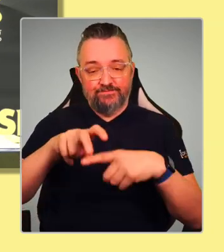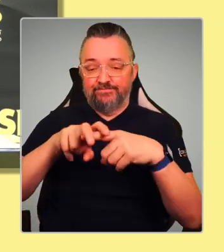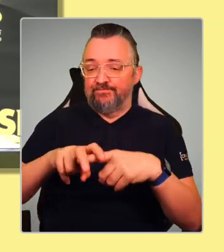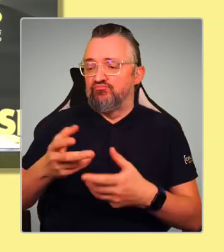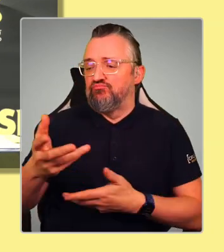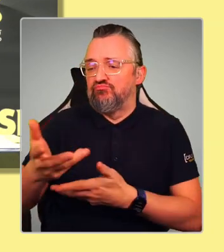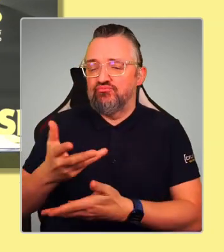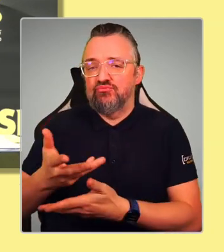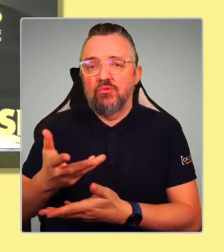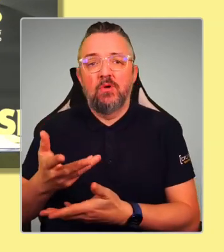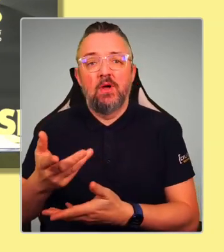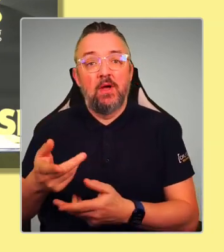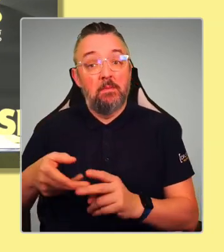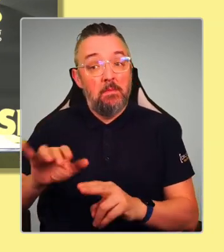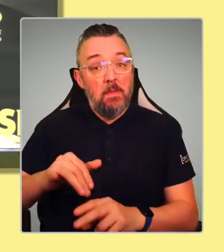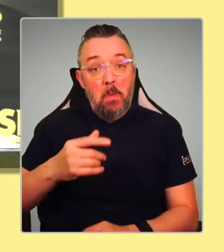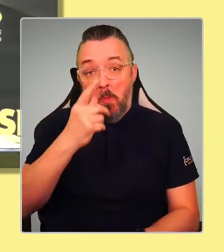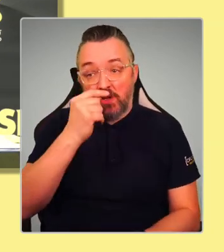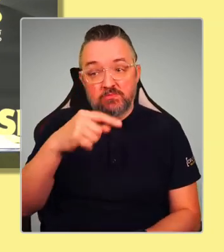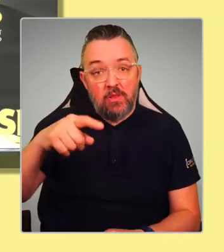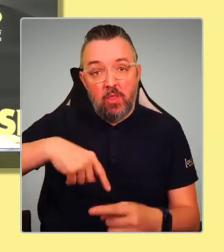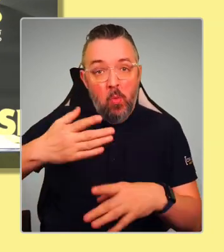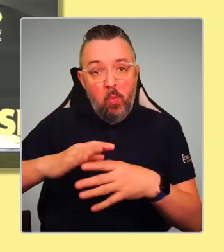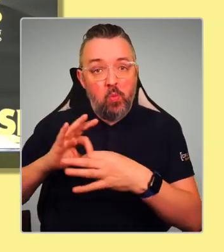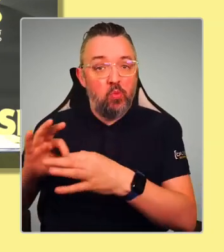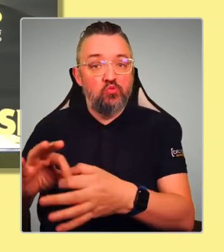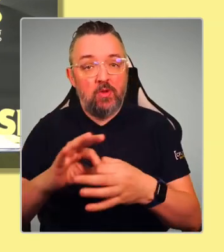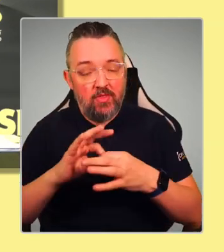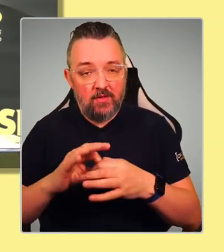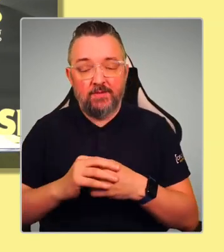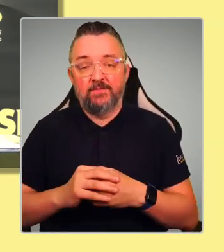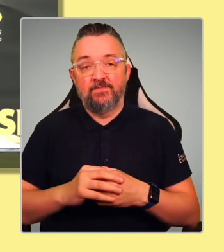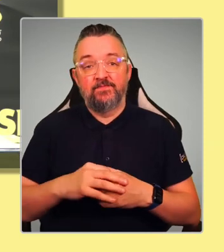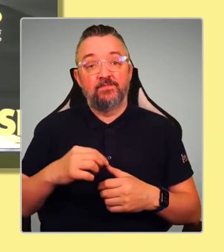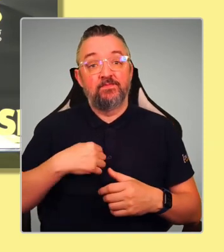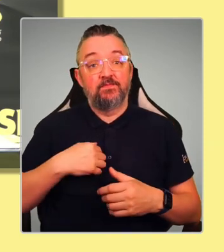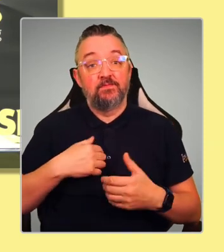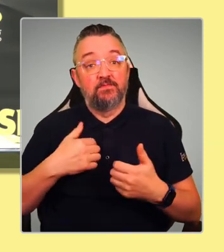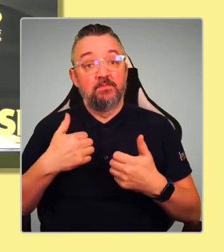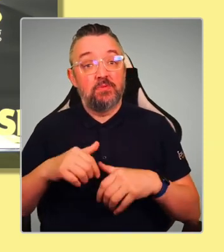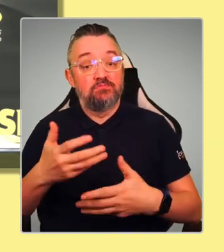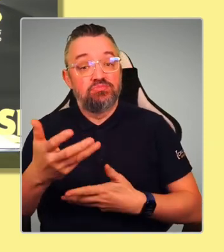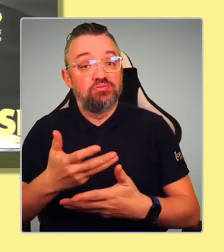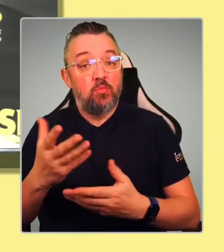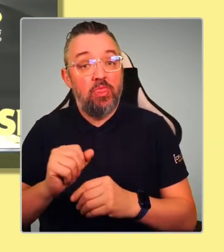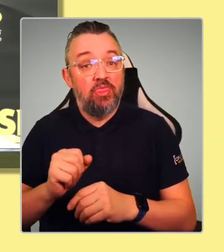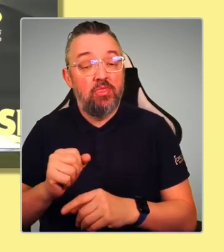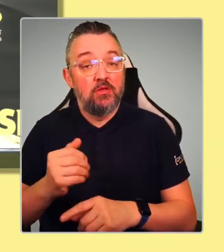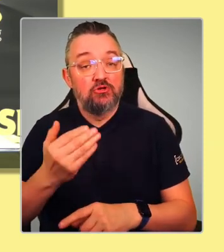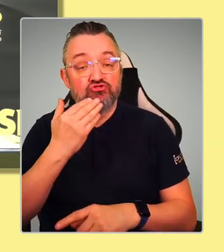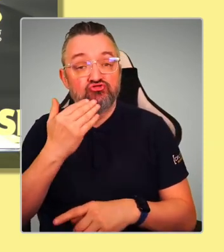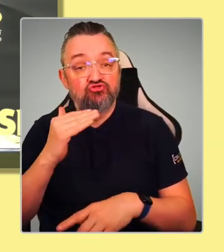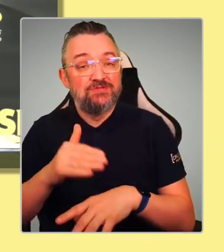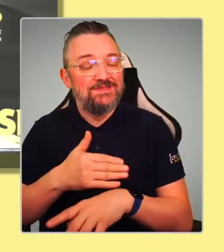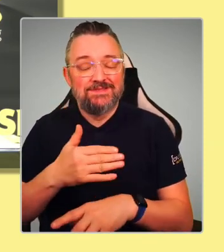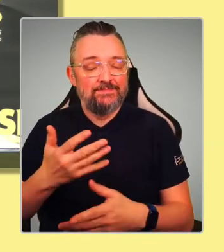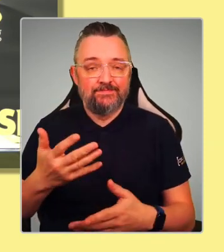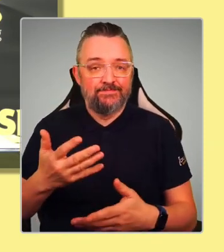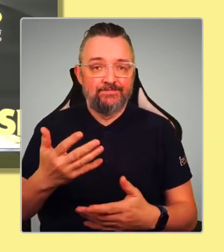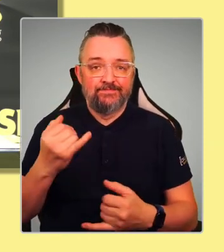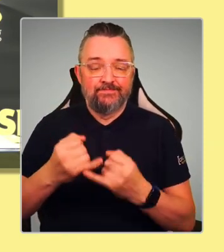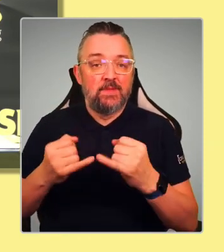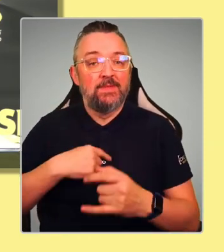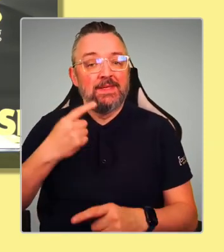there's a possible route forward. Now, I haven't managed to speak to the Greens. I did try to call Patrick Harvey, I think it was yesterday,